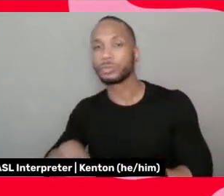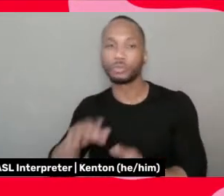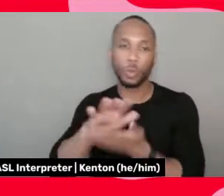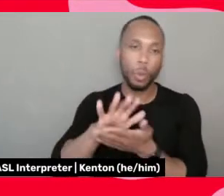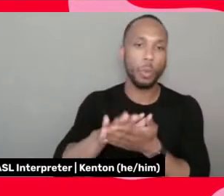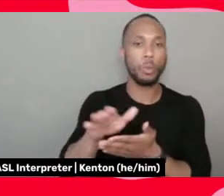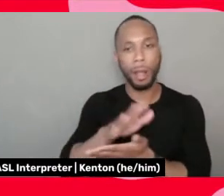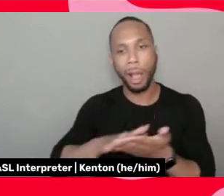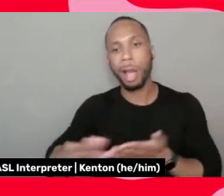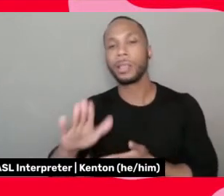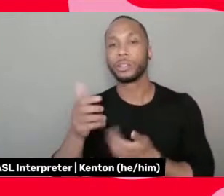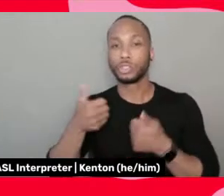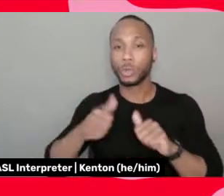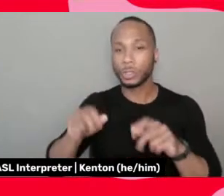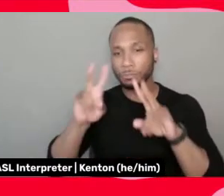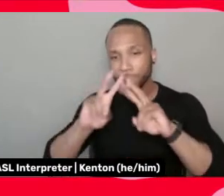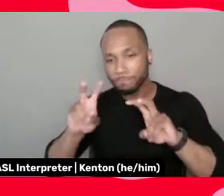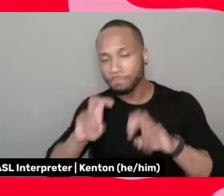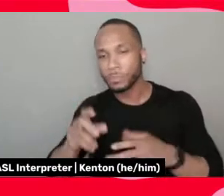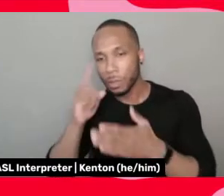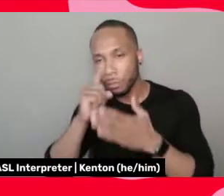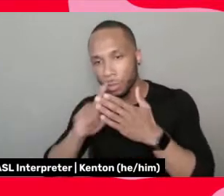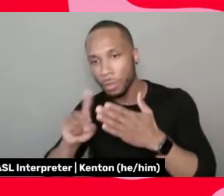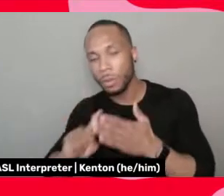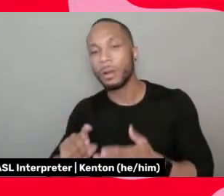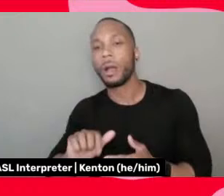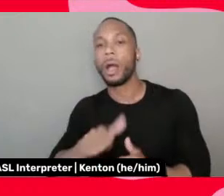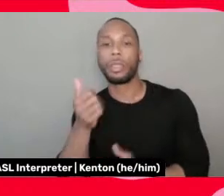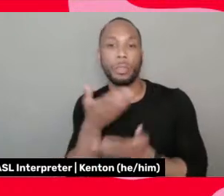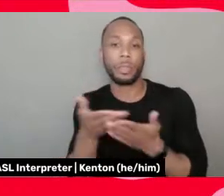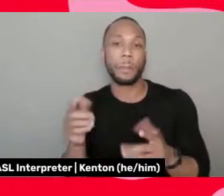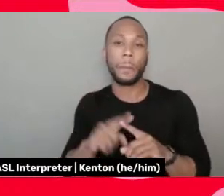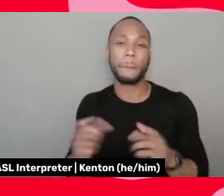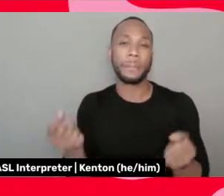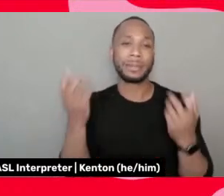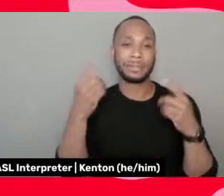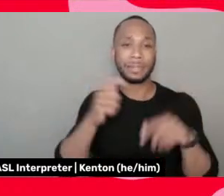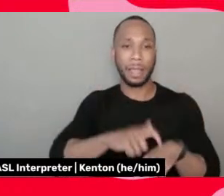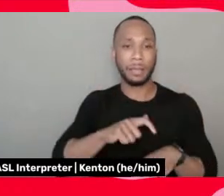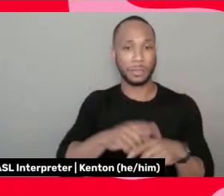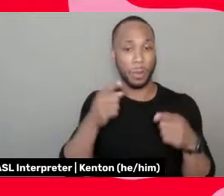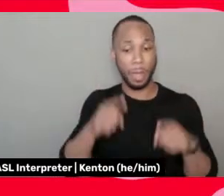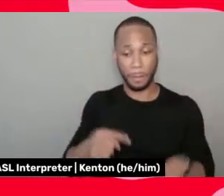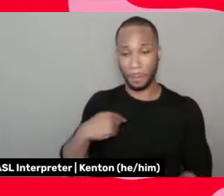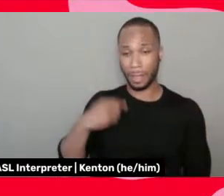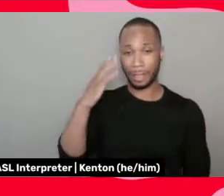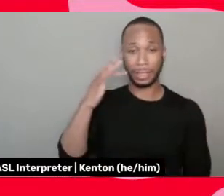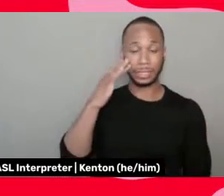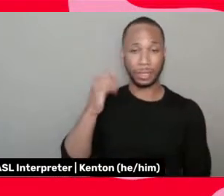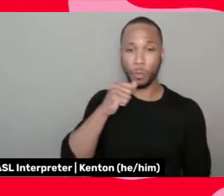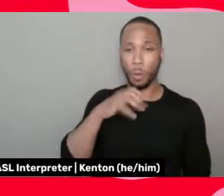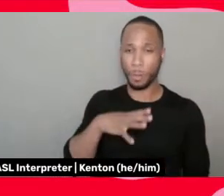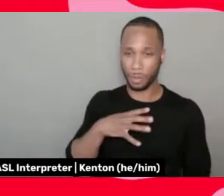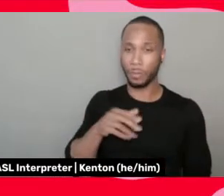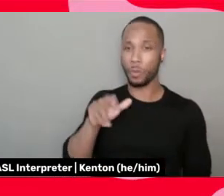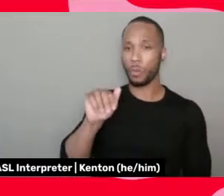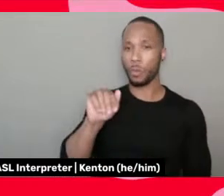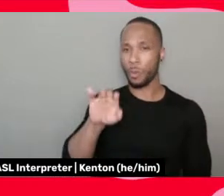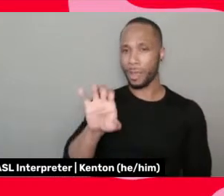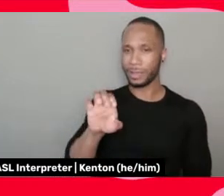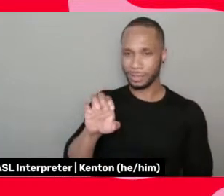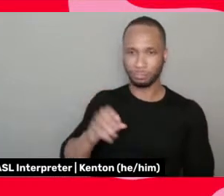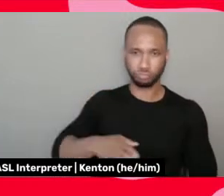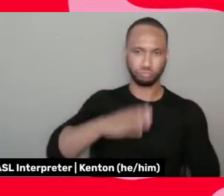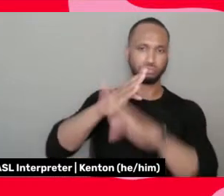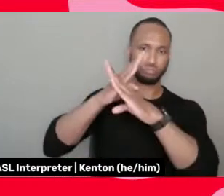you know, tried to exploit other things. But there were so many times where, mean, as a light skinned woman, race got in the way. And then